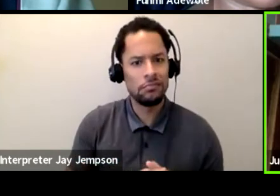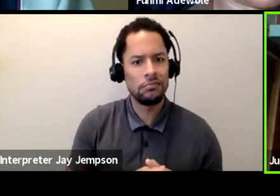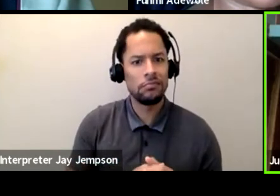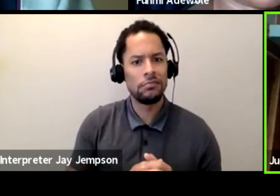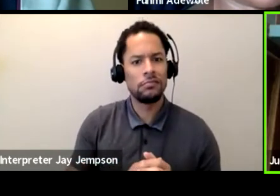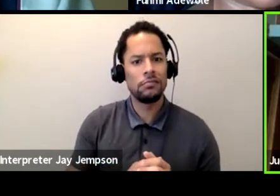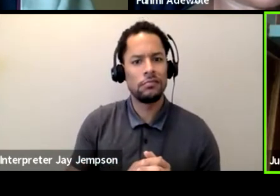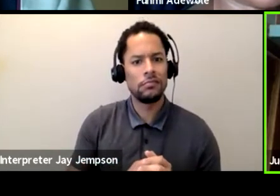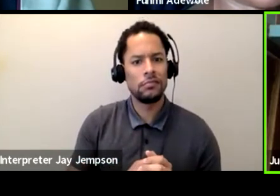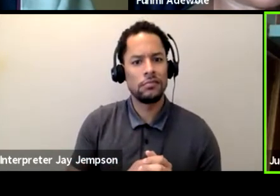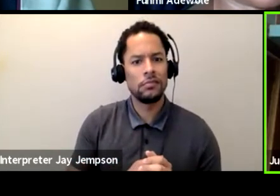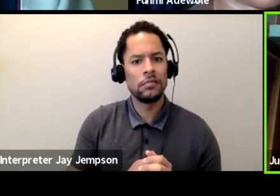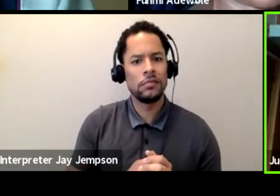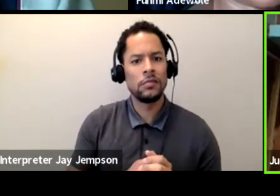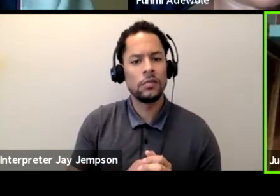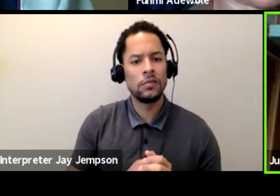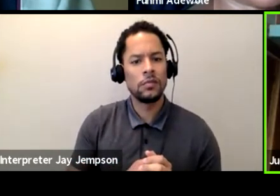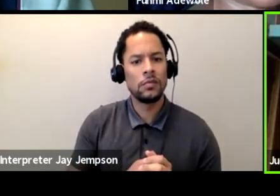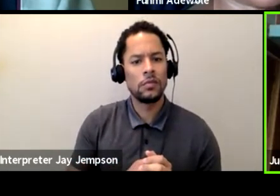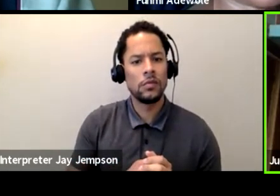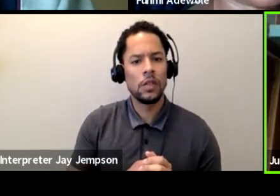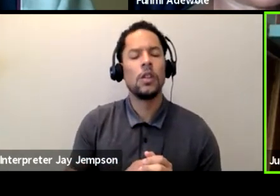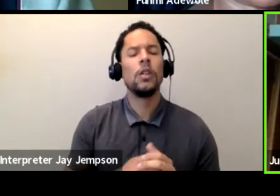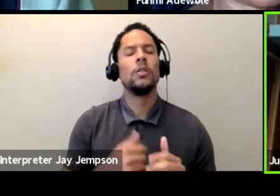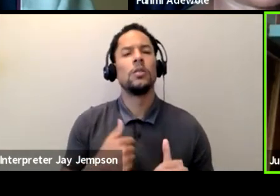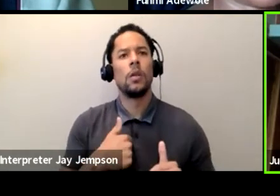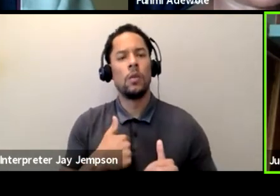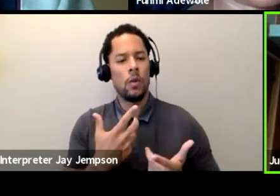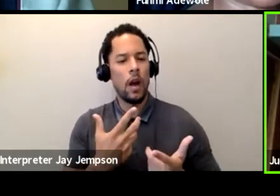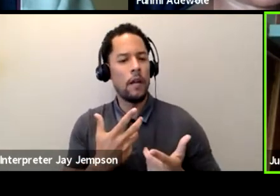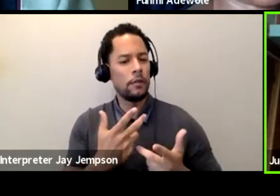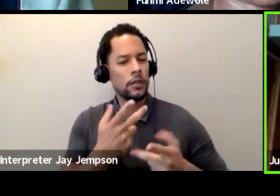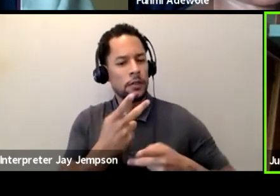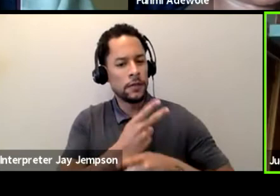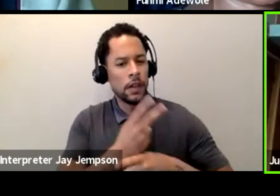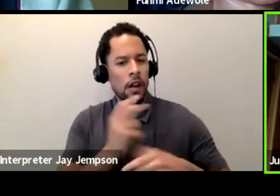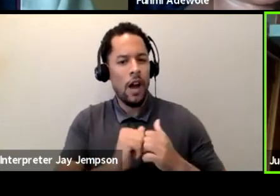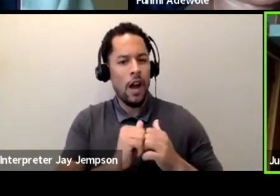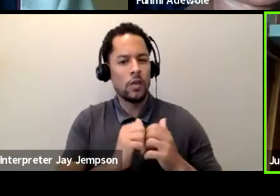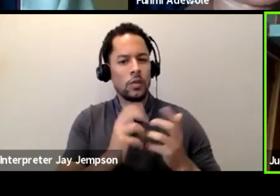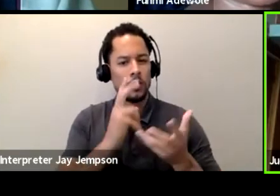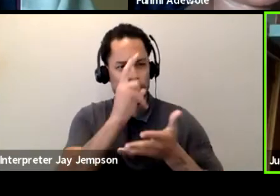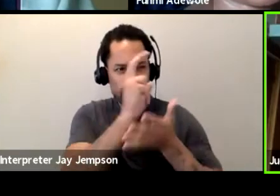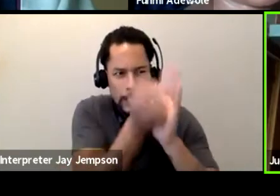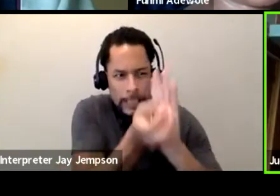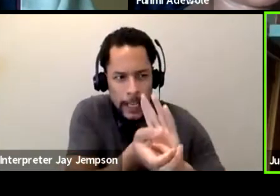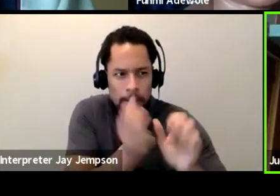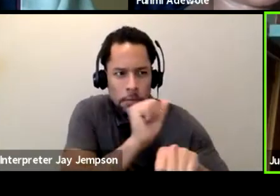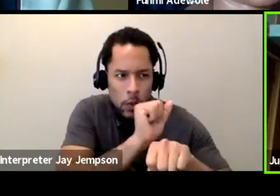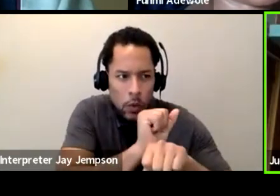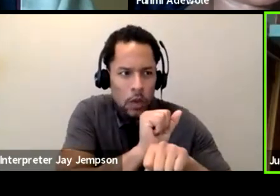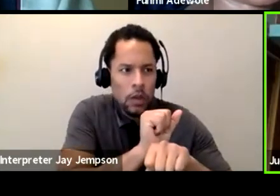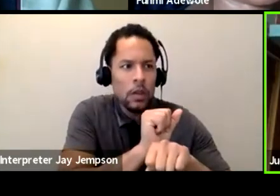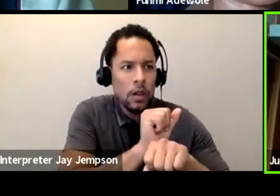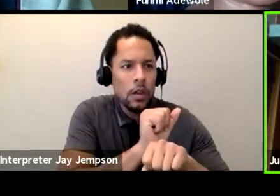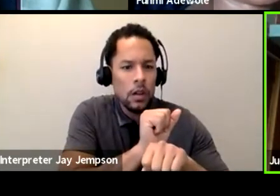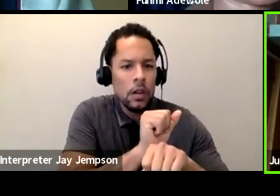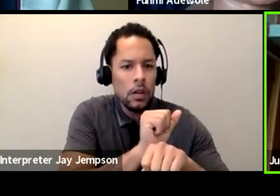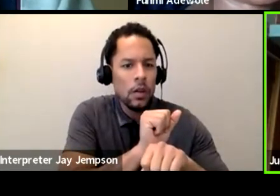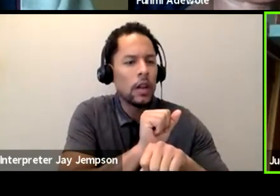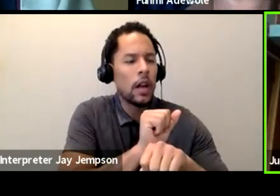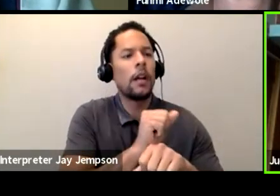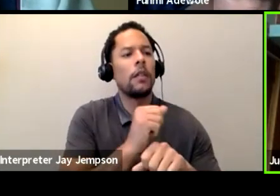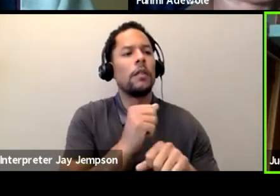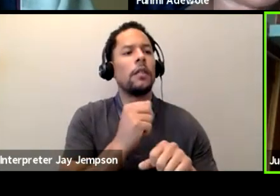on how do I engage my work or how do I engage whatever work it is that I'm directing. I have to learn when to distance myself, when to disengage,